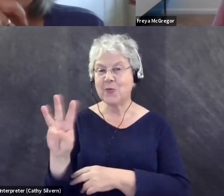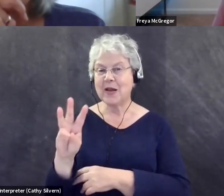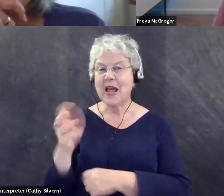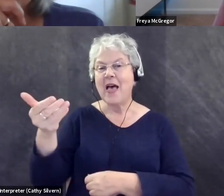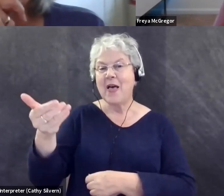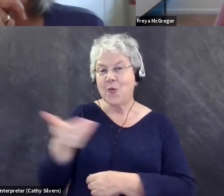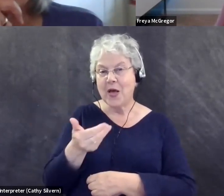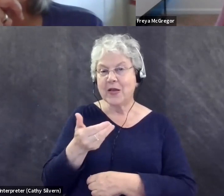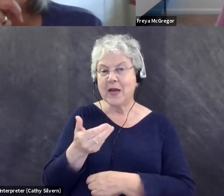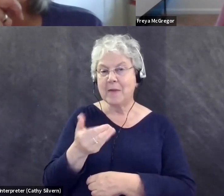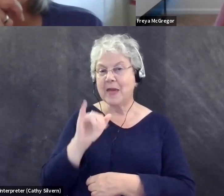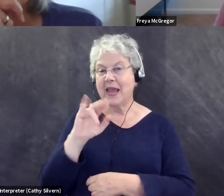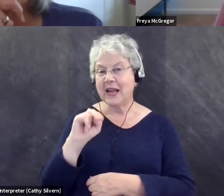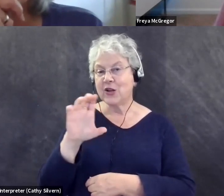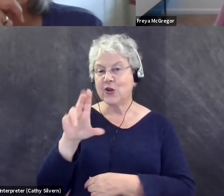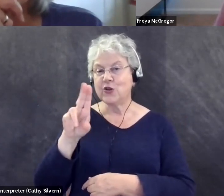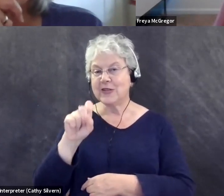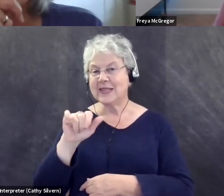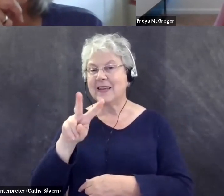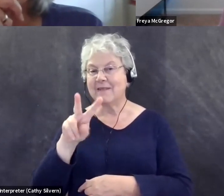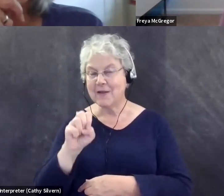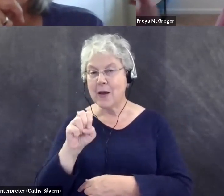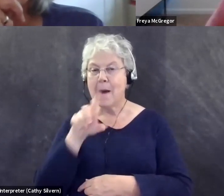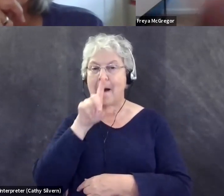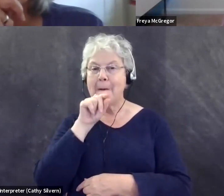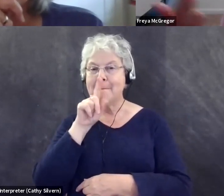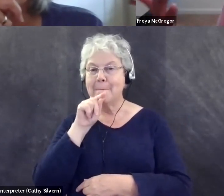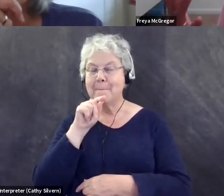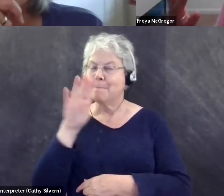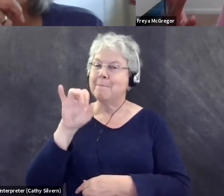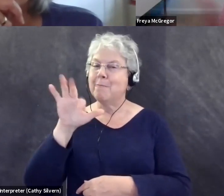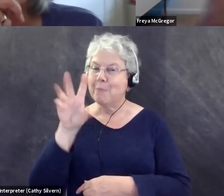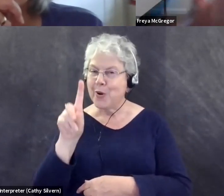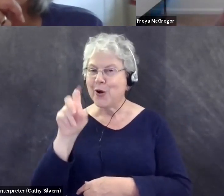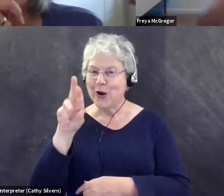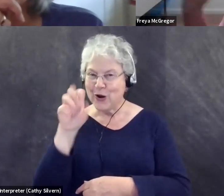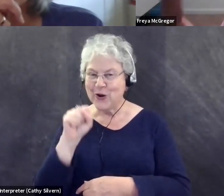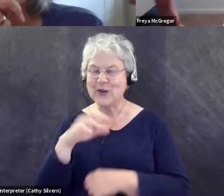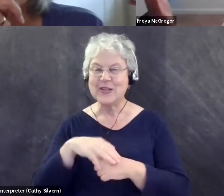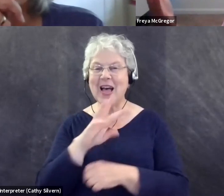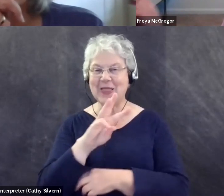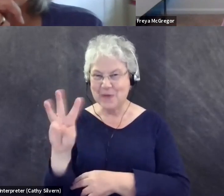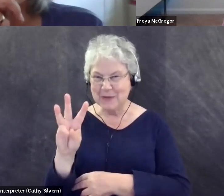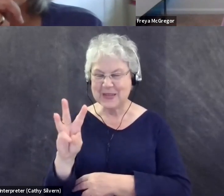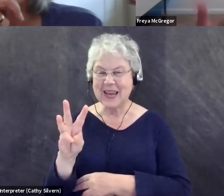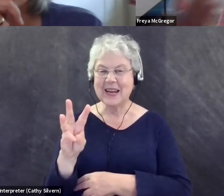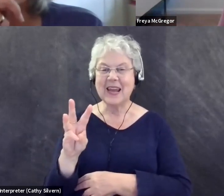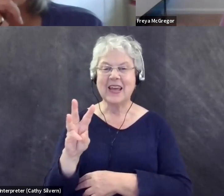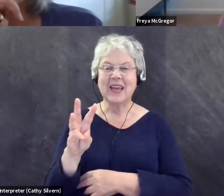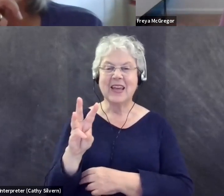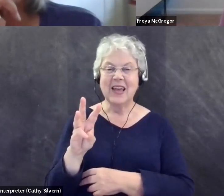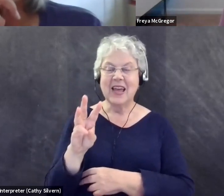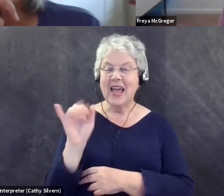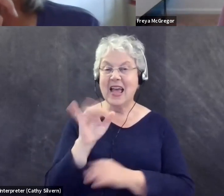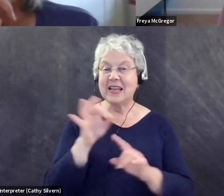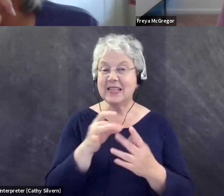birders, um, page, which has some ideas about, um, ways that you might be, uh, as a birder and especially as a bird outing leader, um,